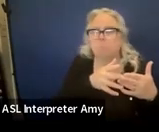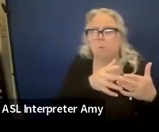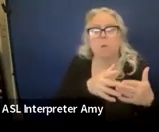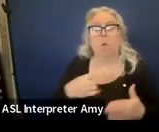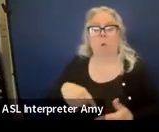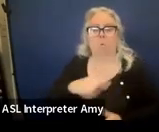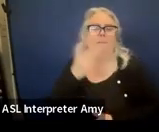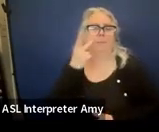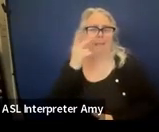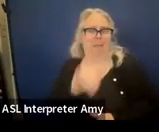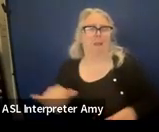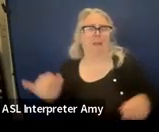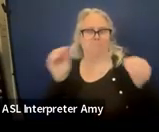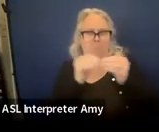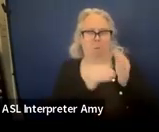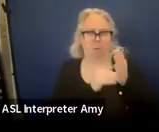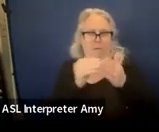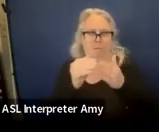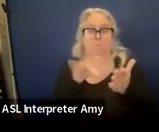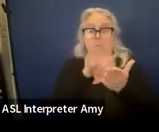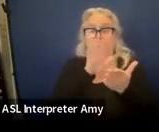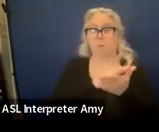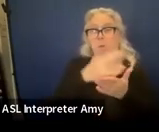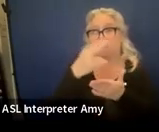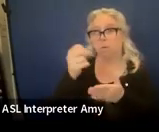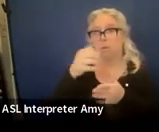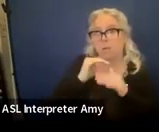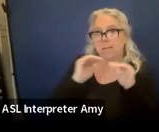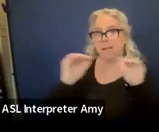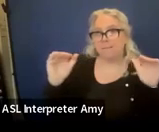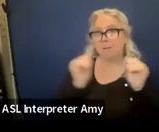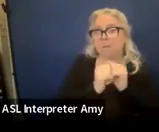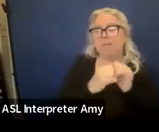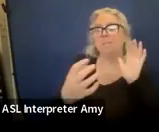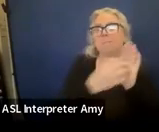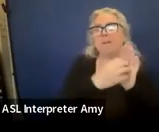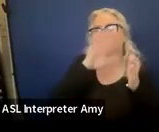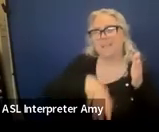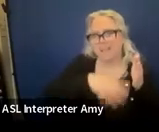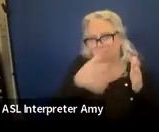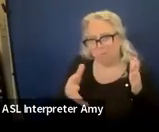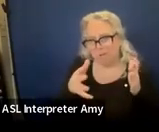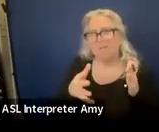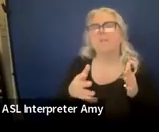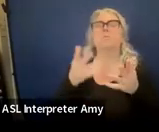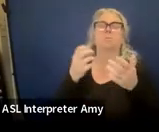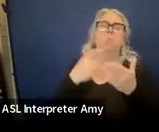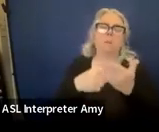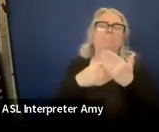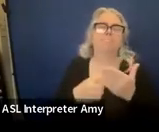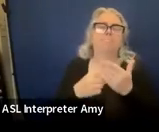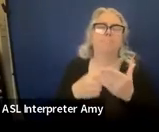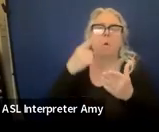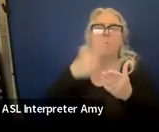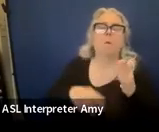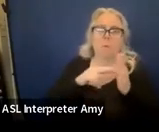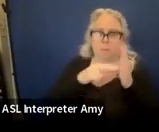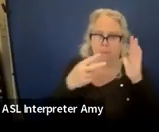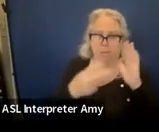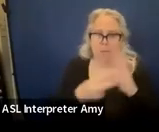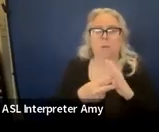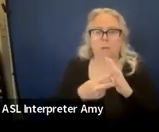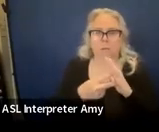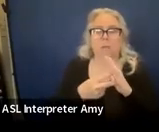see this a bit more at like the middle school, high school level with block scheduling. And so we just kind of want to talk about what we mean by this.